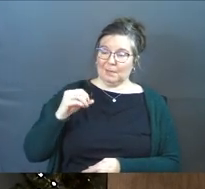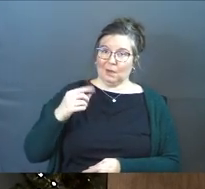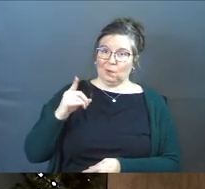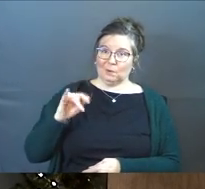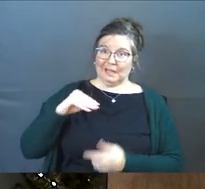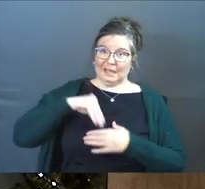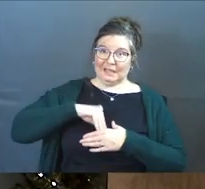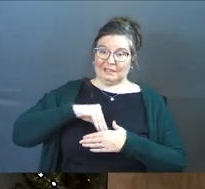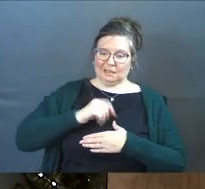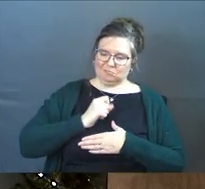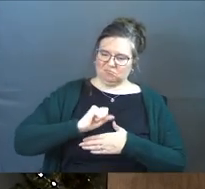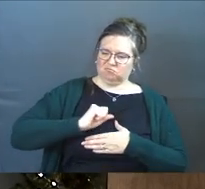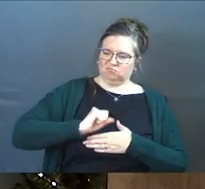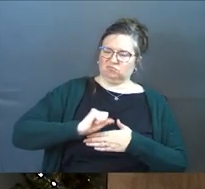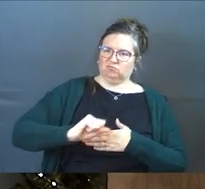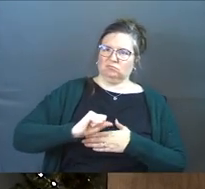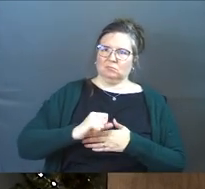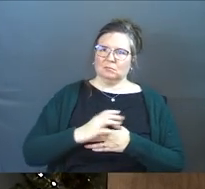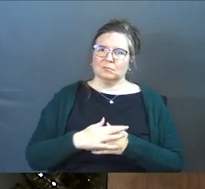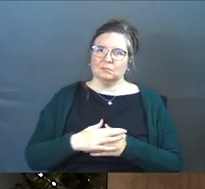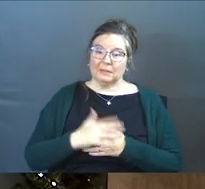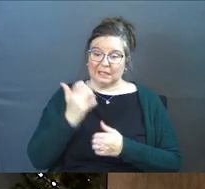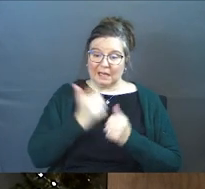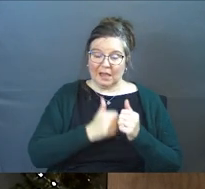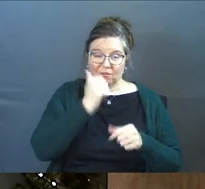in every single brother and sister that we have.